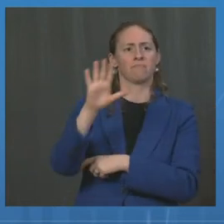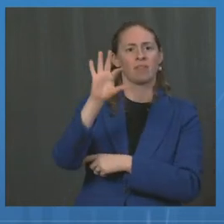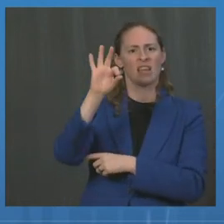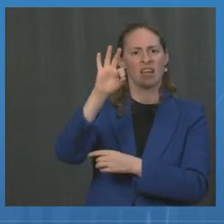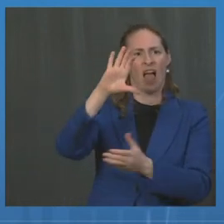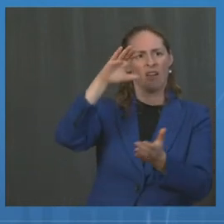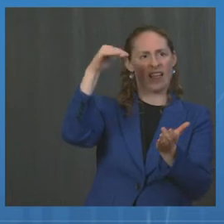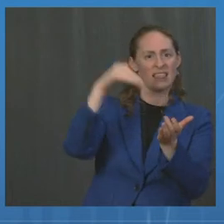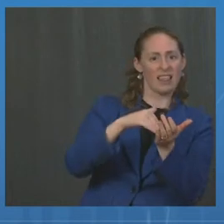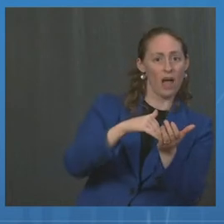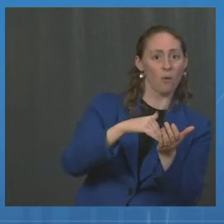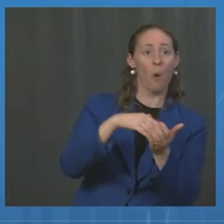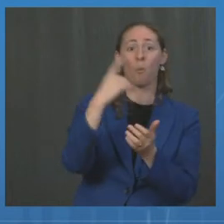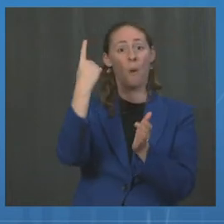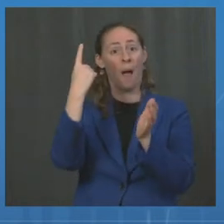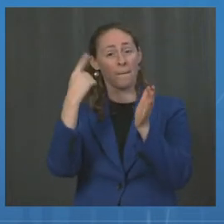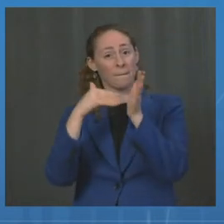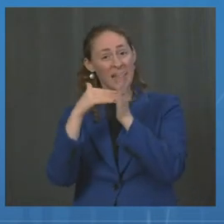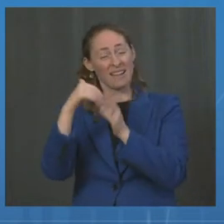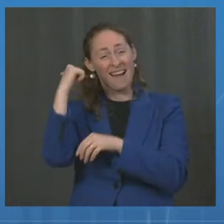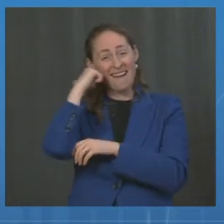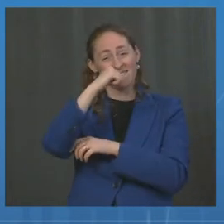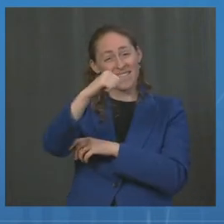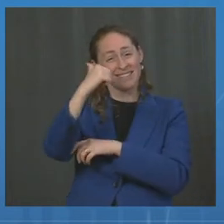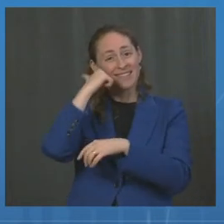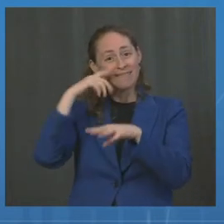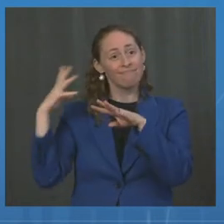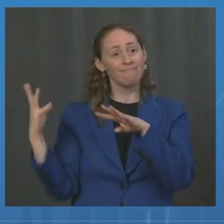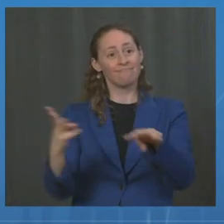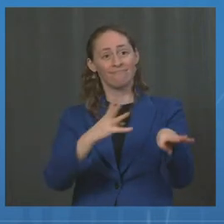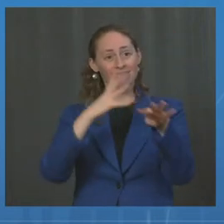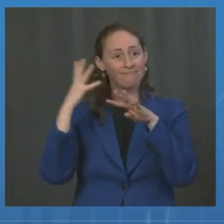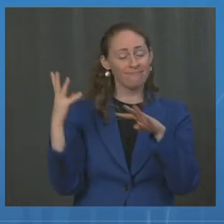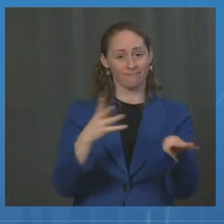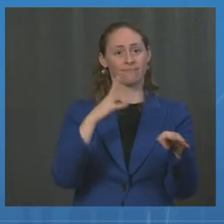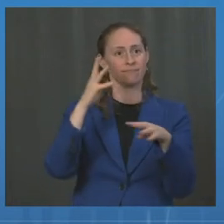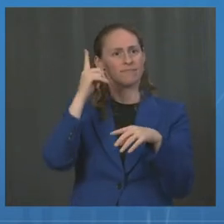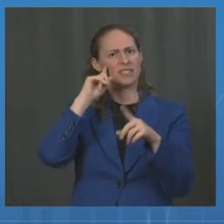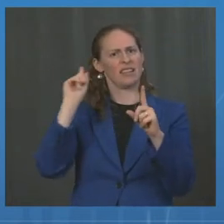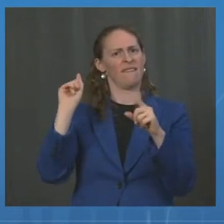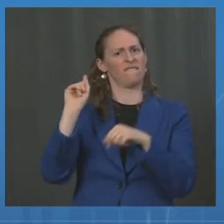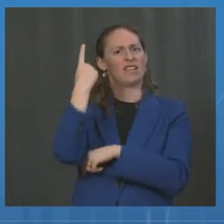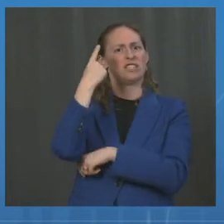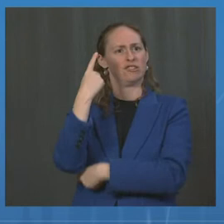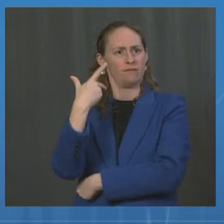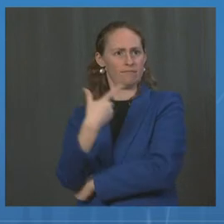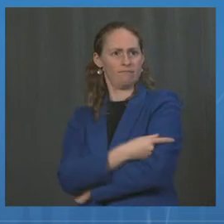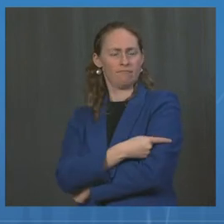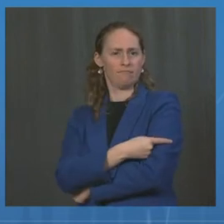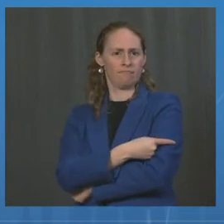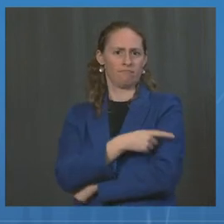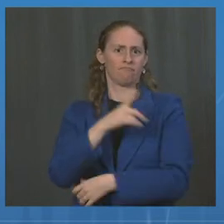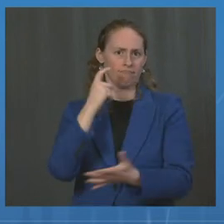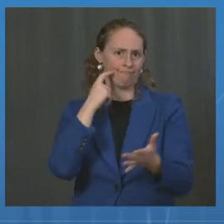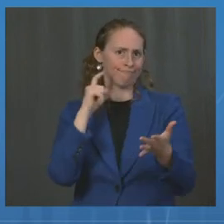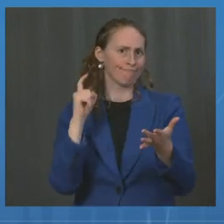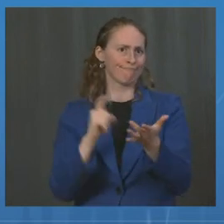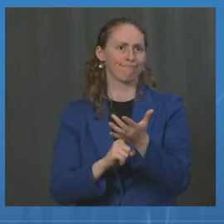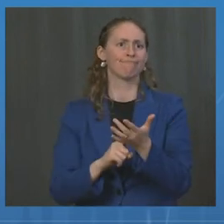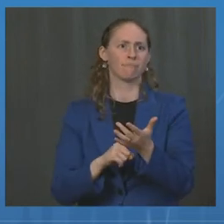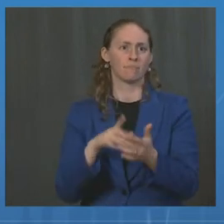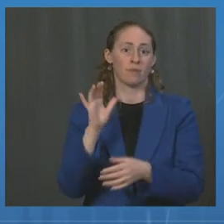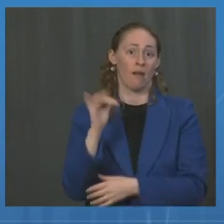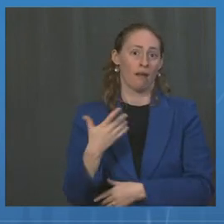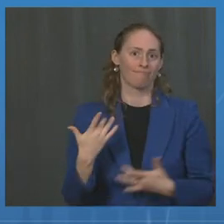day and vaccination rates of first doses that are about half that. So all of that is really good news. Can we directly